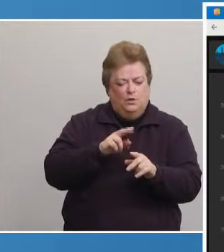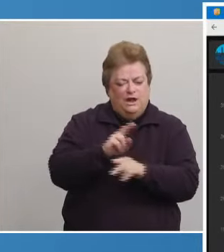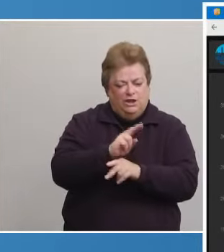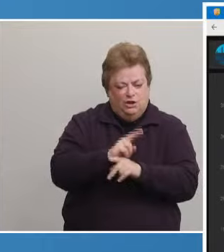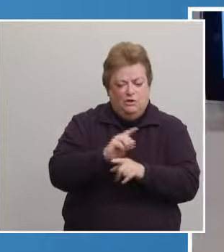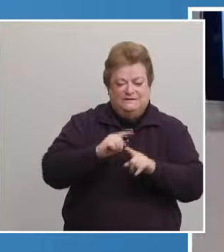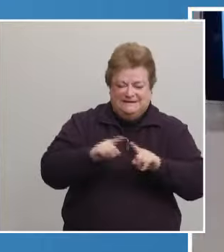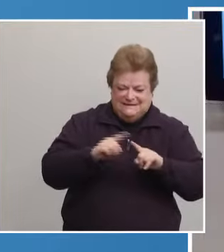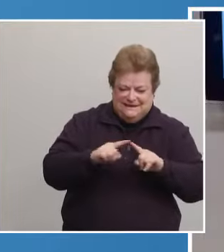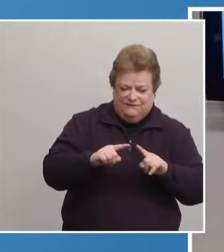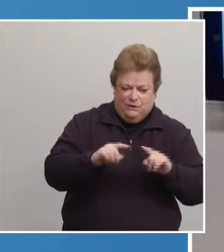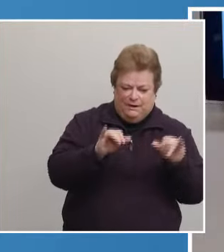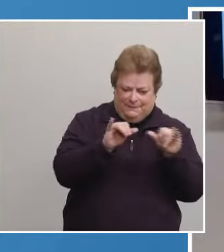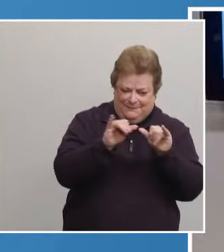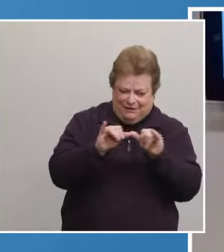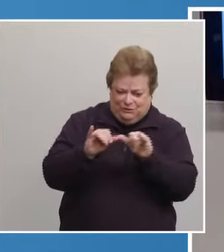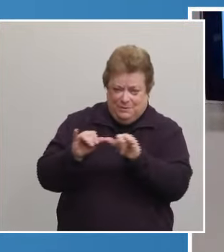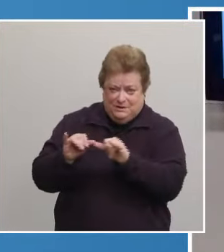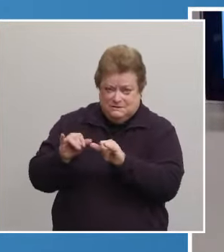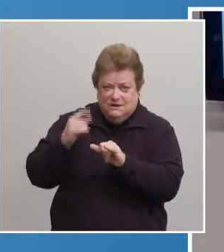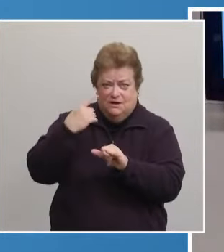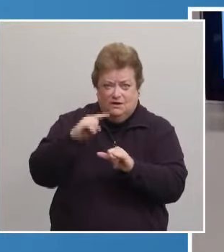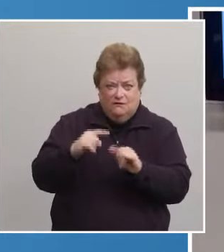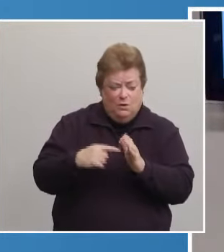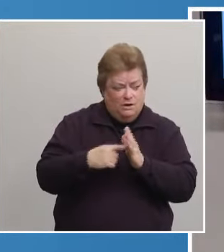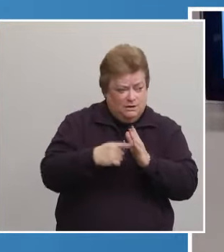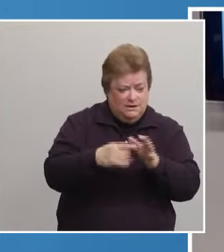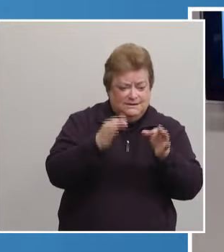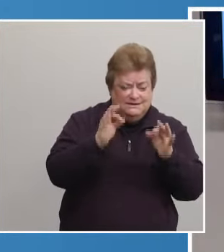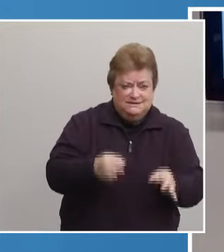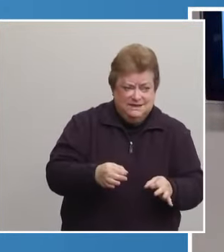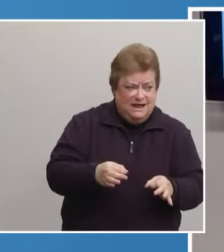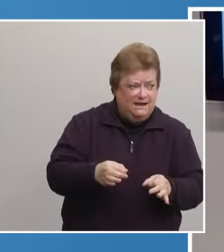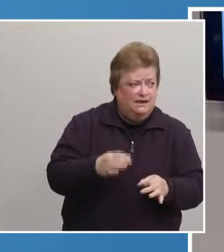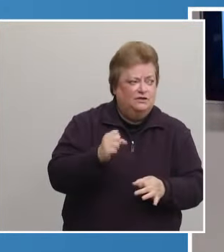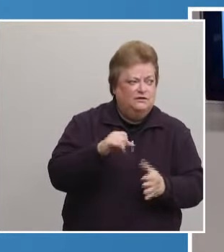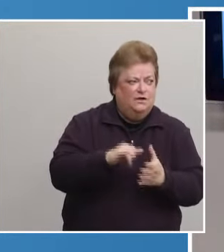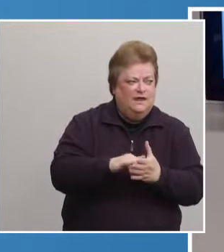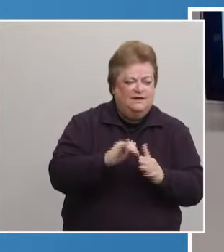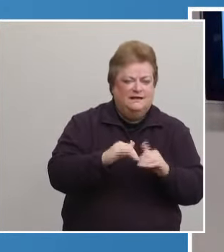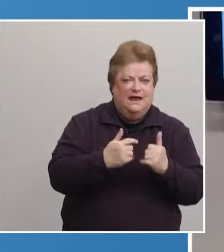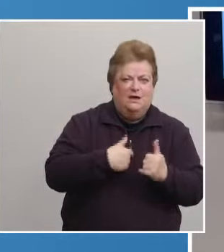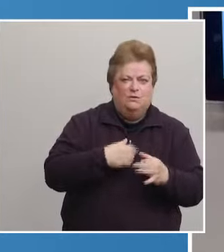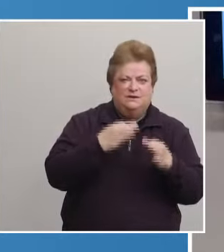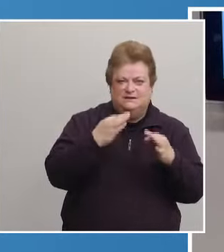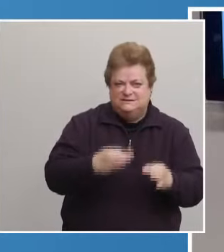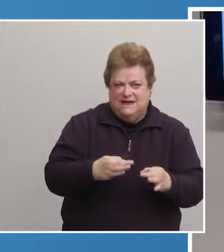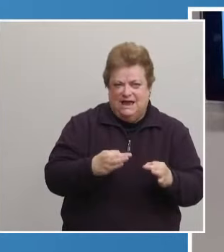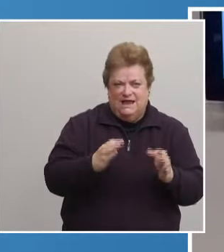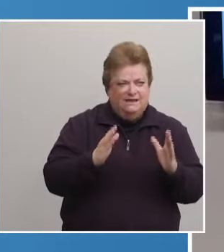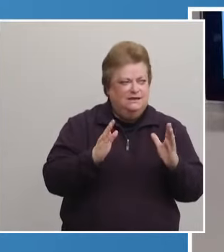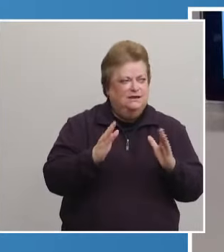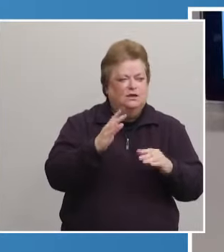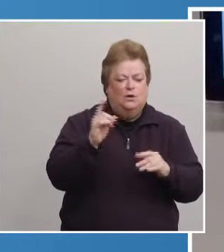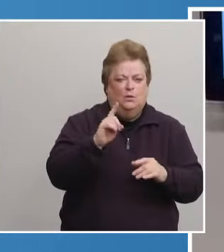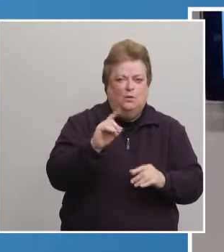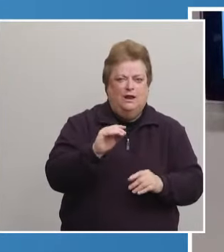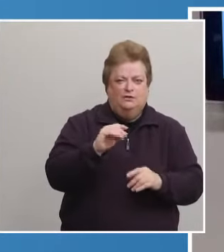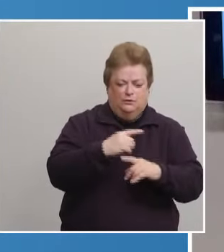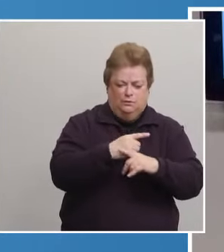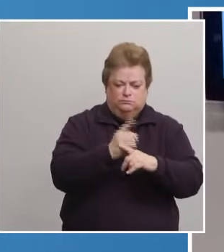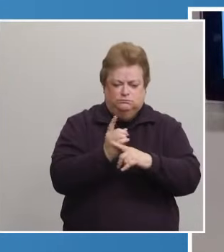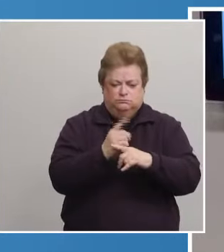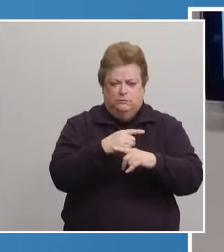for the risk dial and this map shows how our local metrics are plotted to determine the portion of the position of the risk dial.